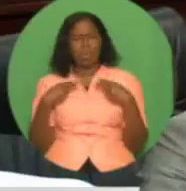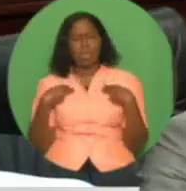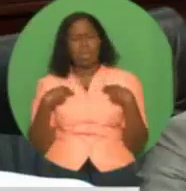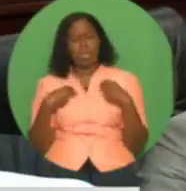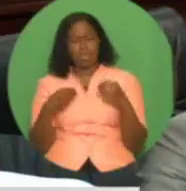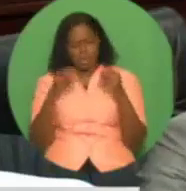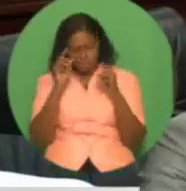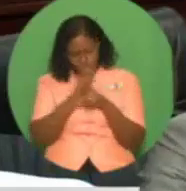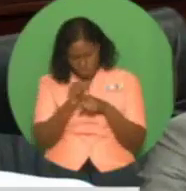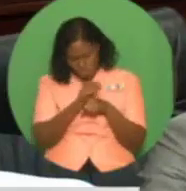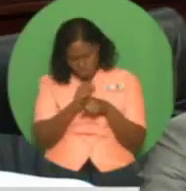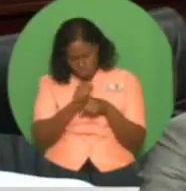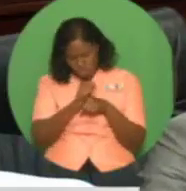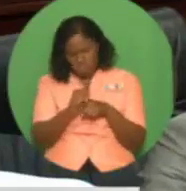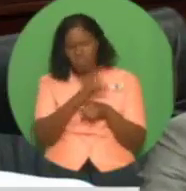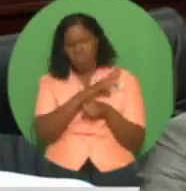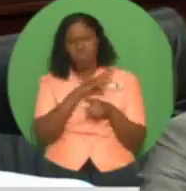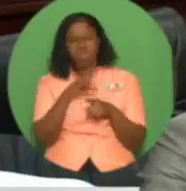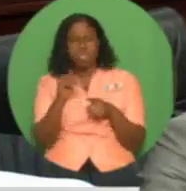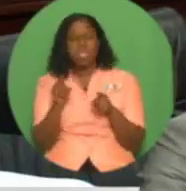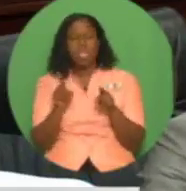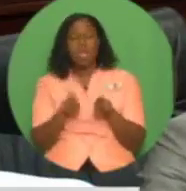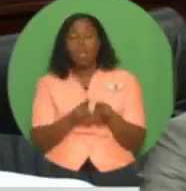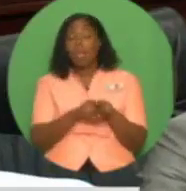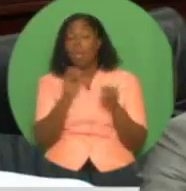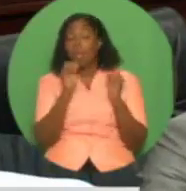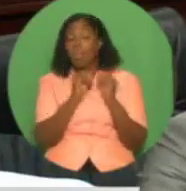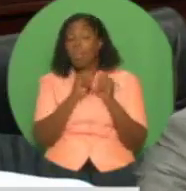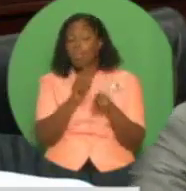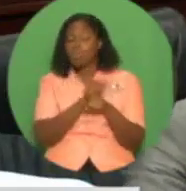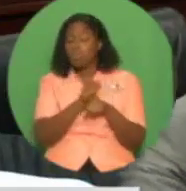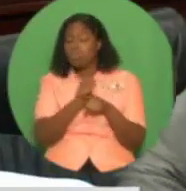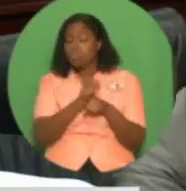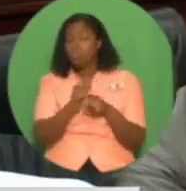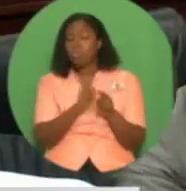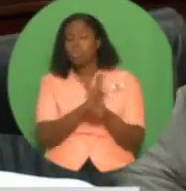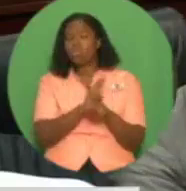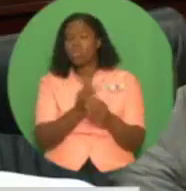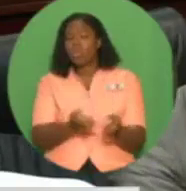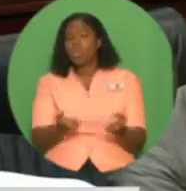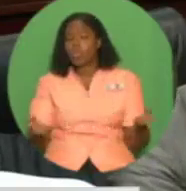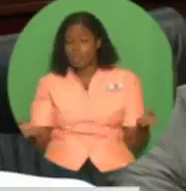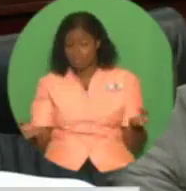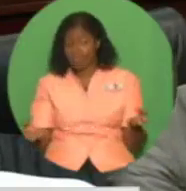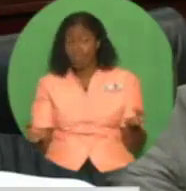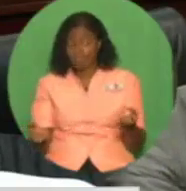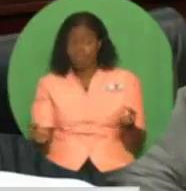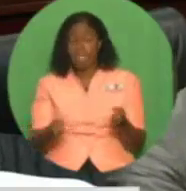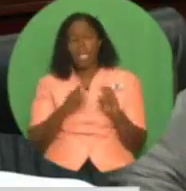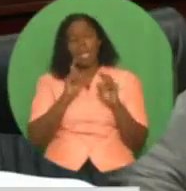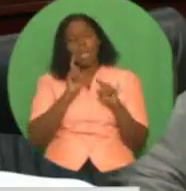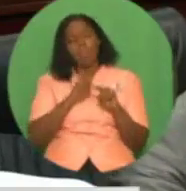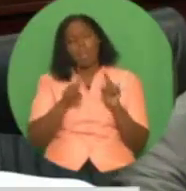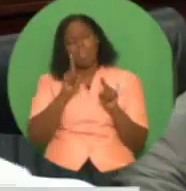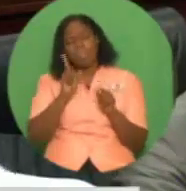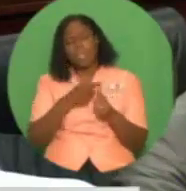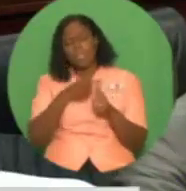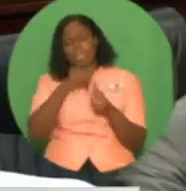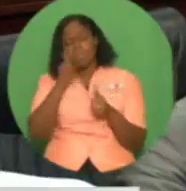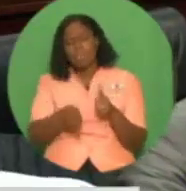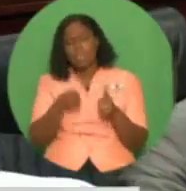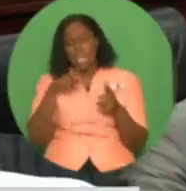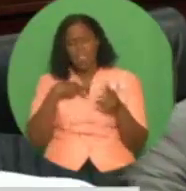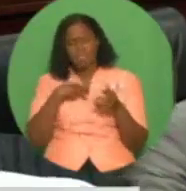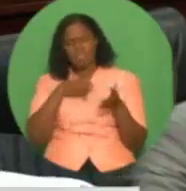of internationally accepted standards and benchmarks and solutions for identified resource gaps, either by redeployment